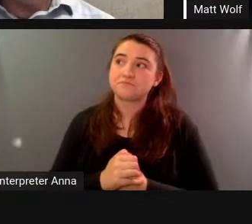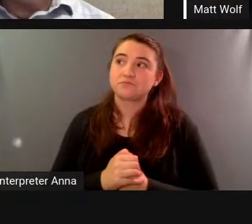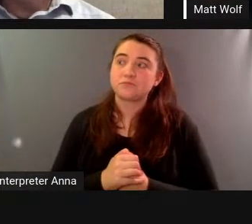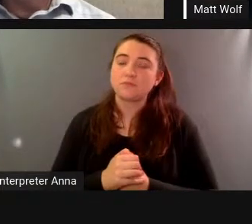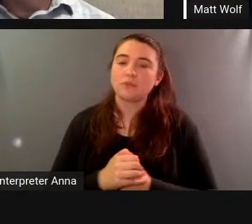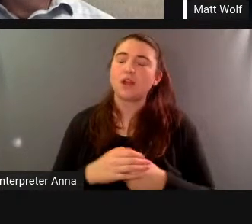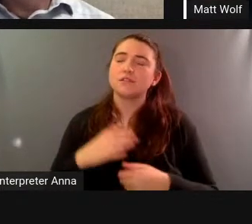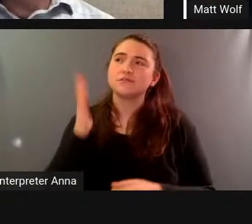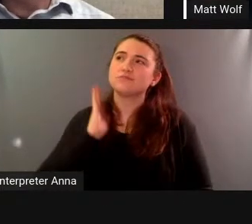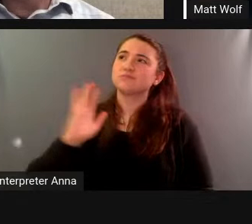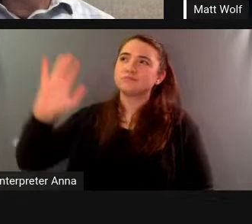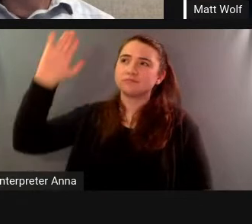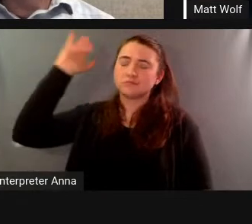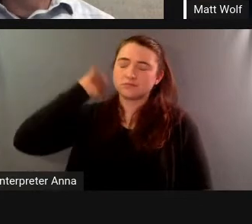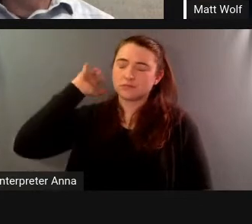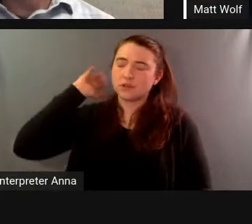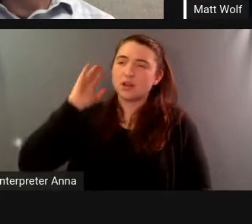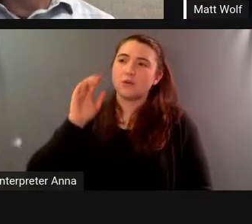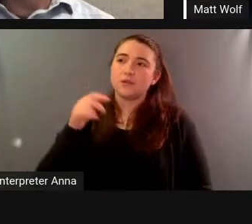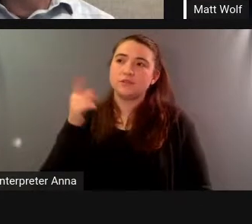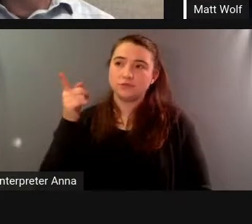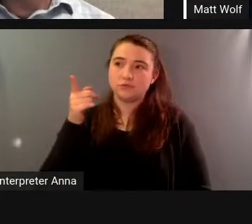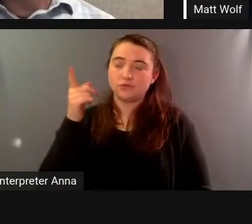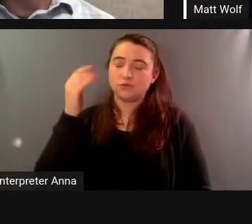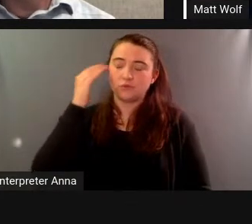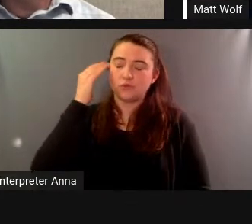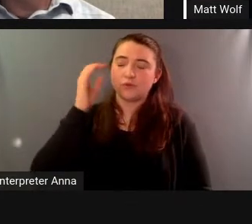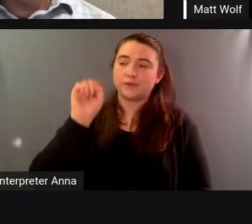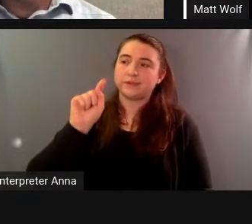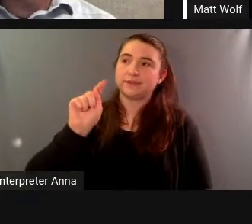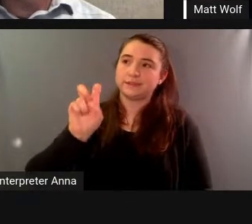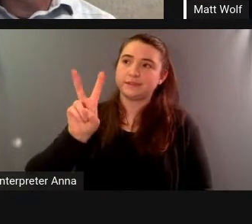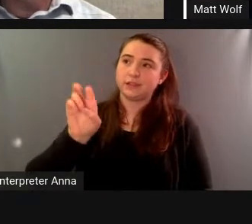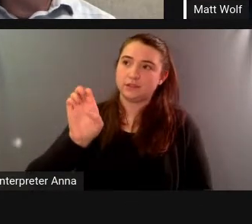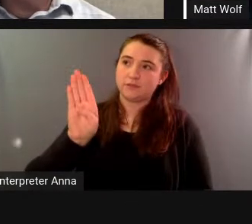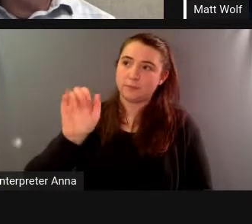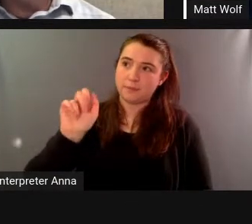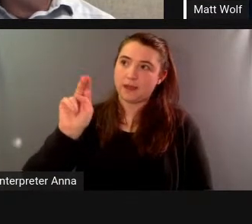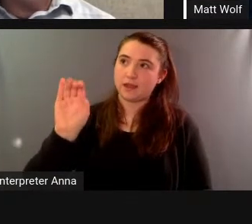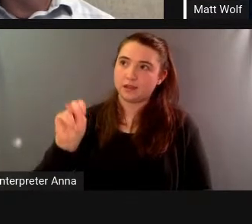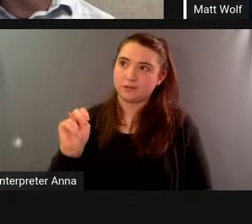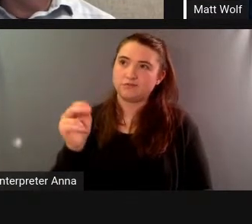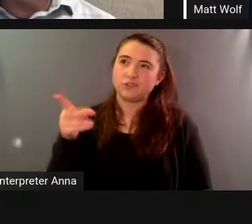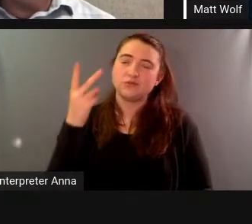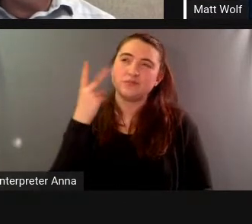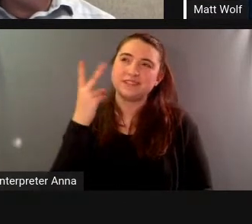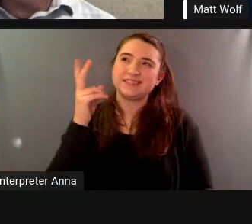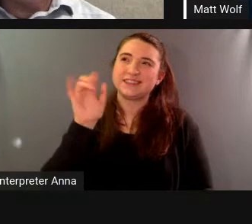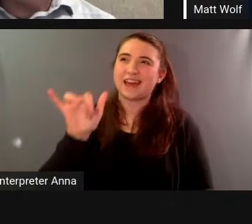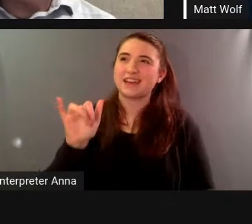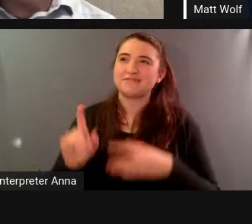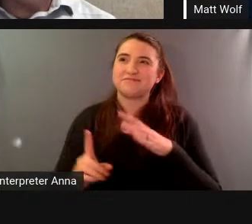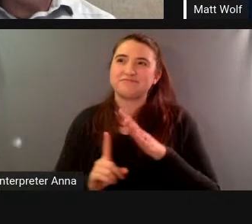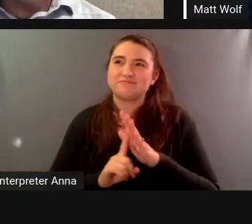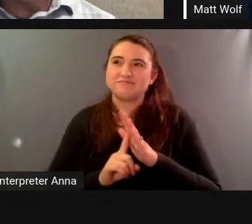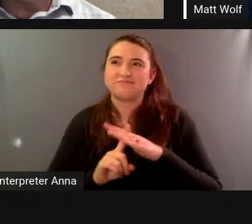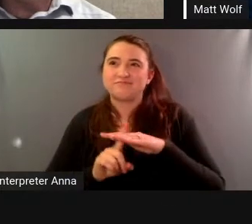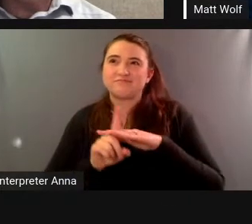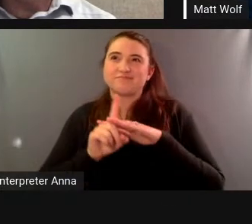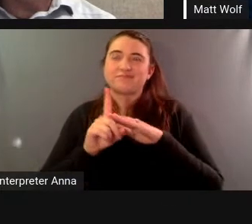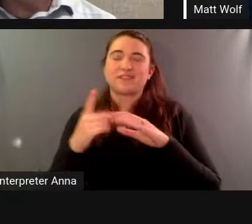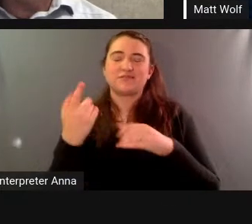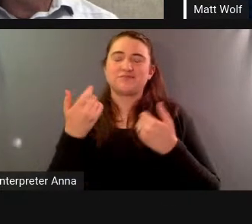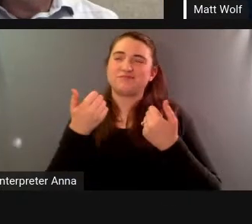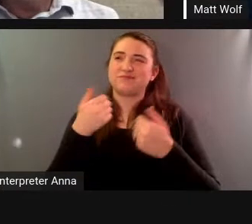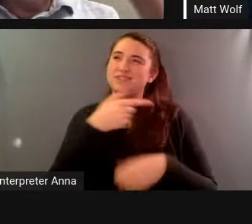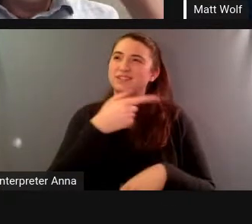denying uh i don't even really pseudo populist whatever uh philosophy that he sort